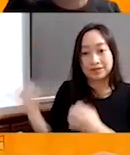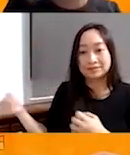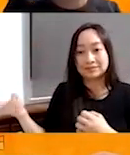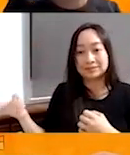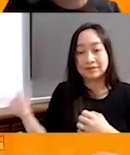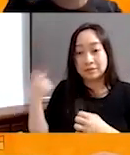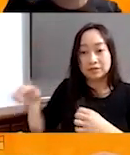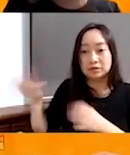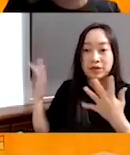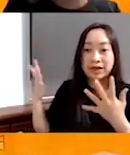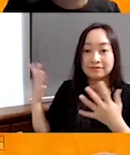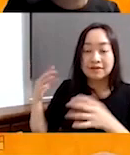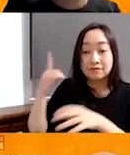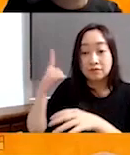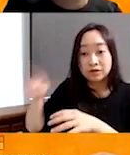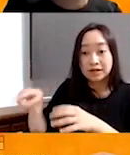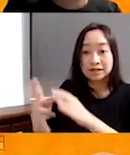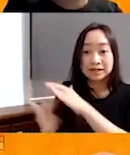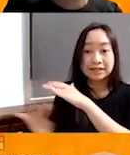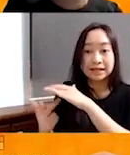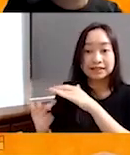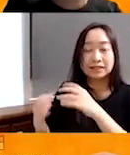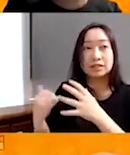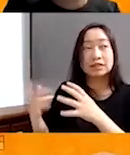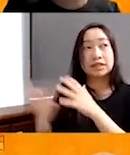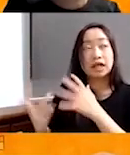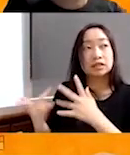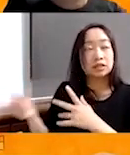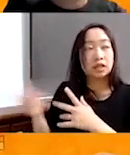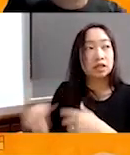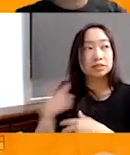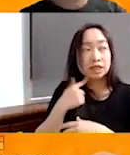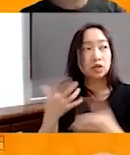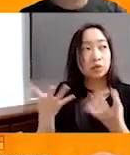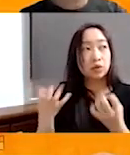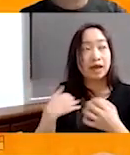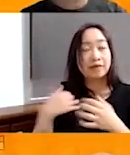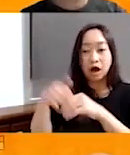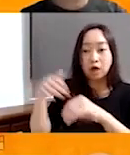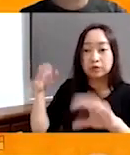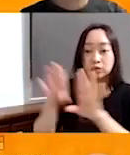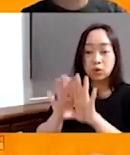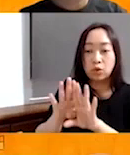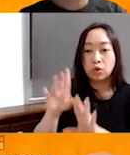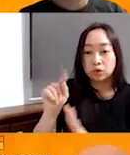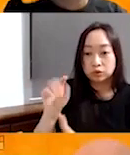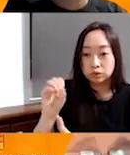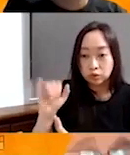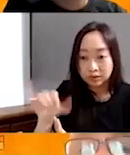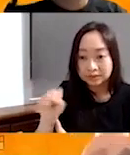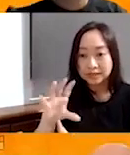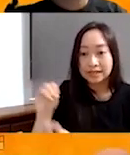kindergarten, they want to have outdoor toys and safe play